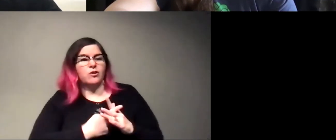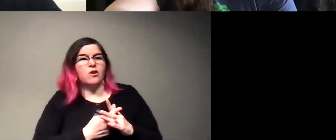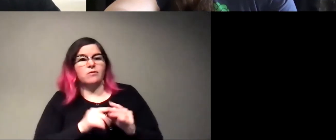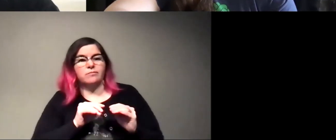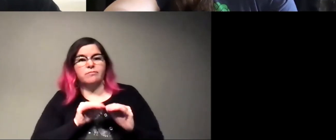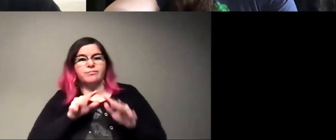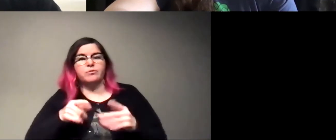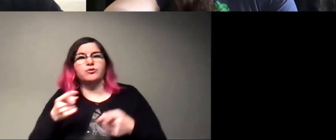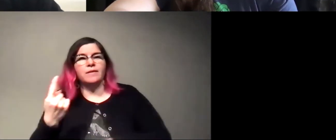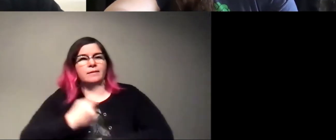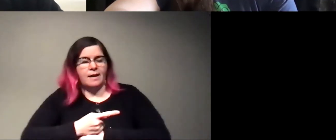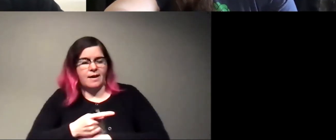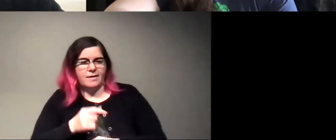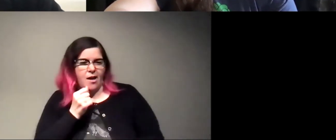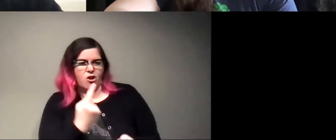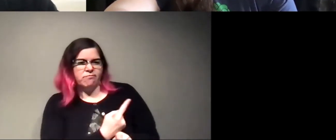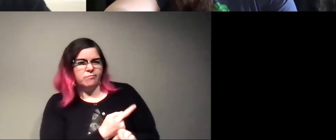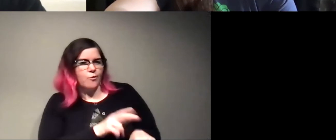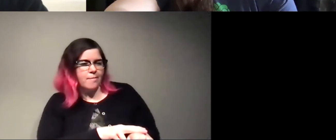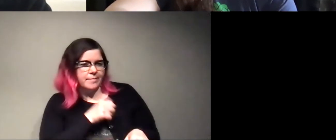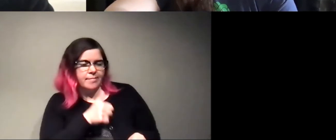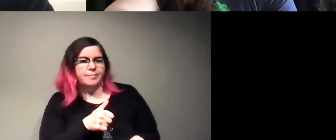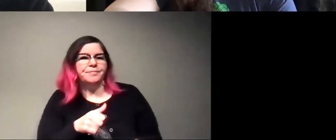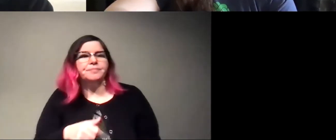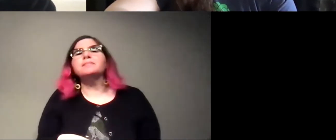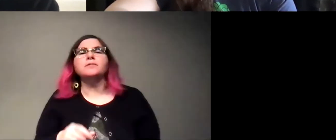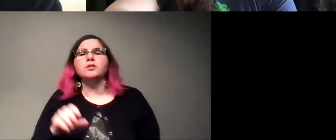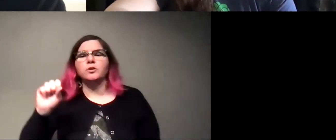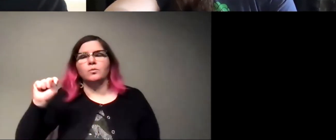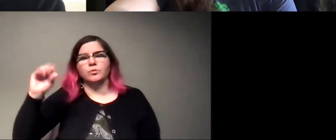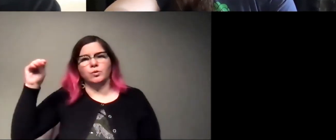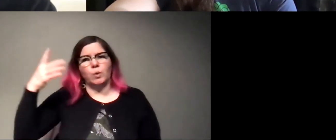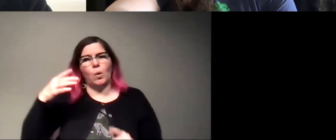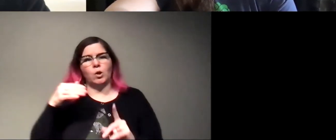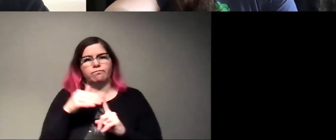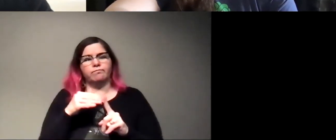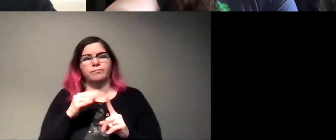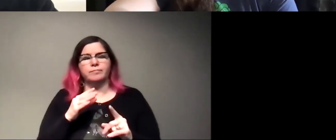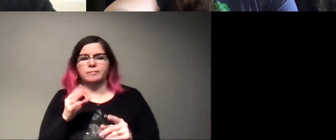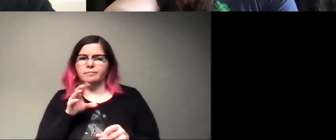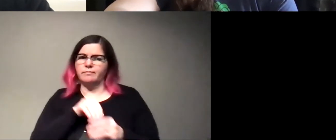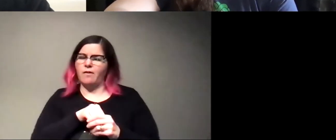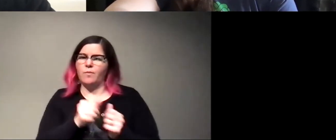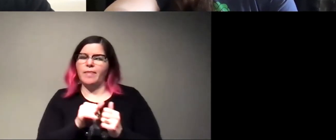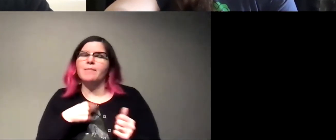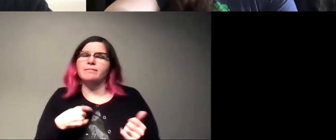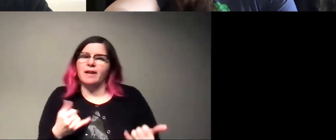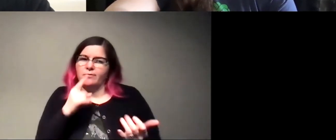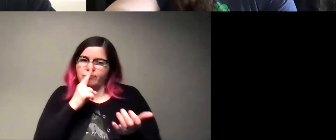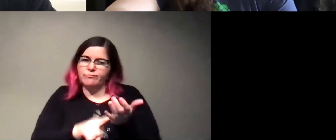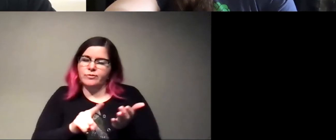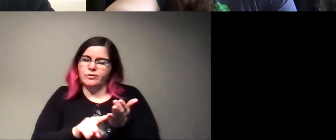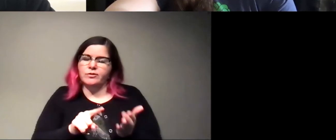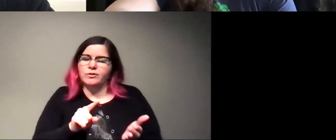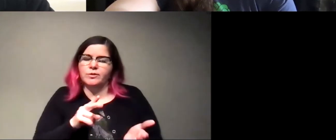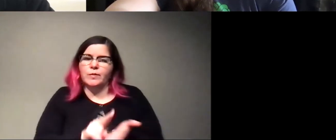during the day. Otherwise probably wouldn't. So we think, uh, solar cues play a big role in that, but this is something that we're, we're researching at UCF and it's